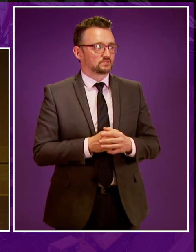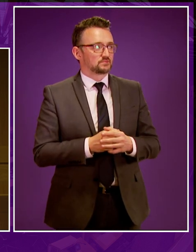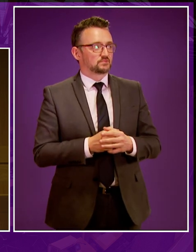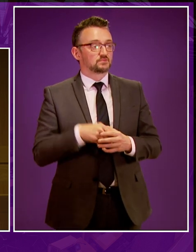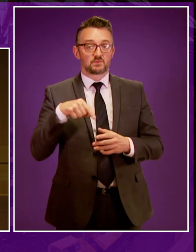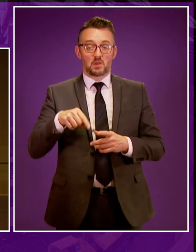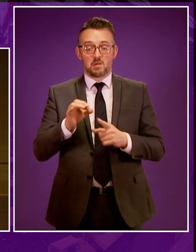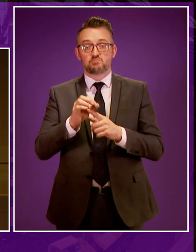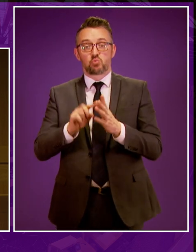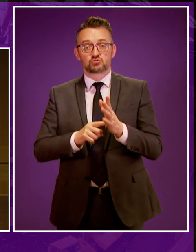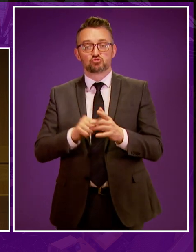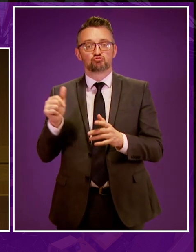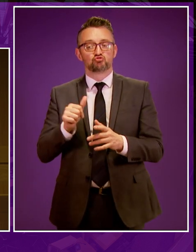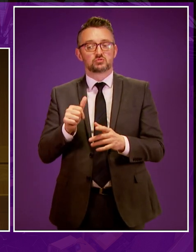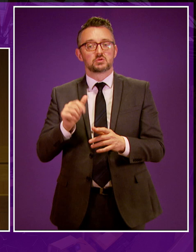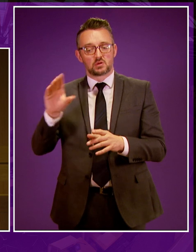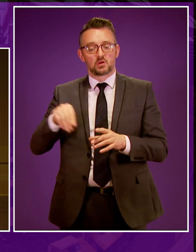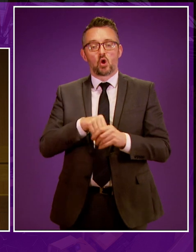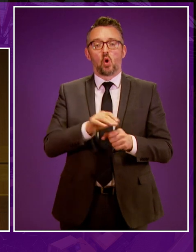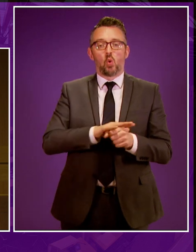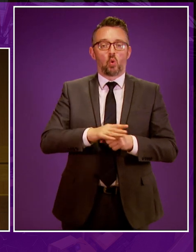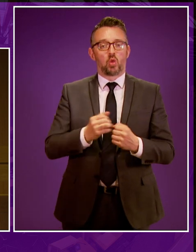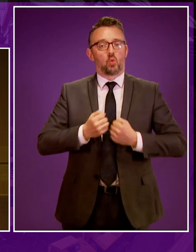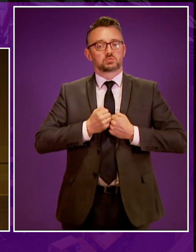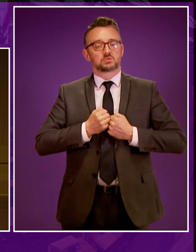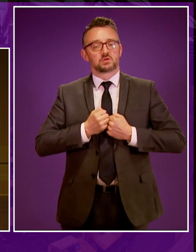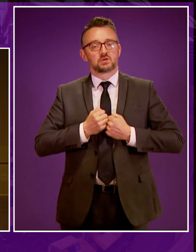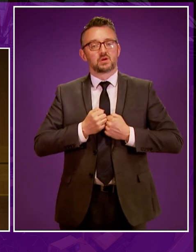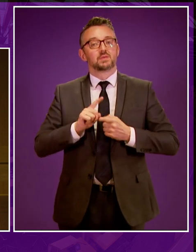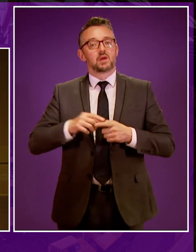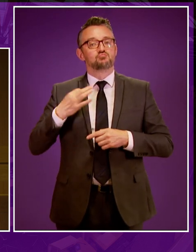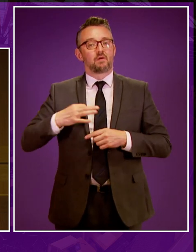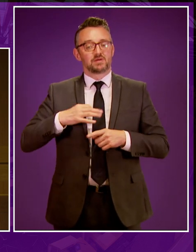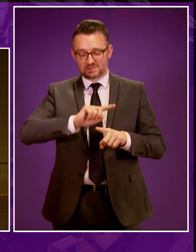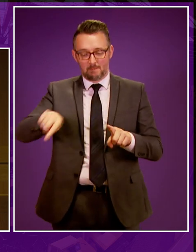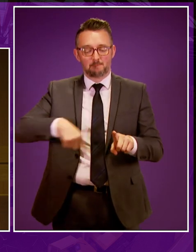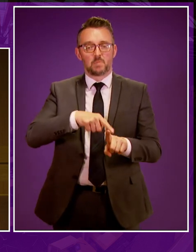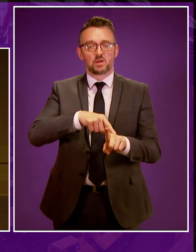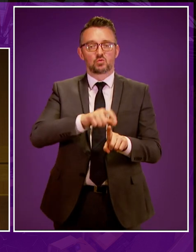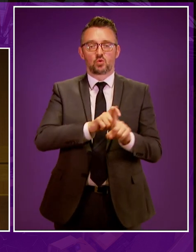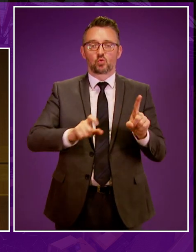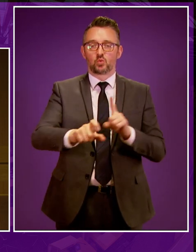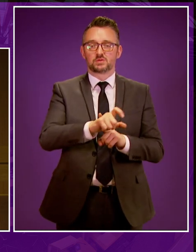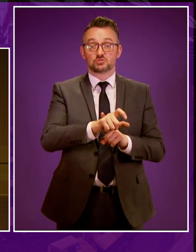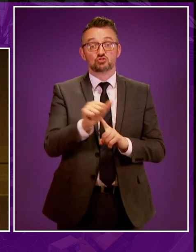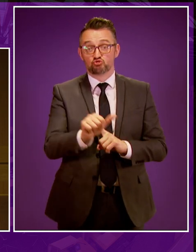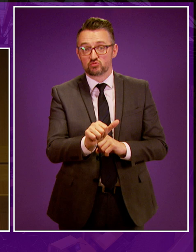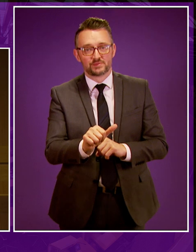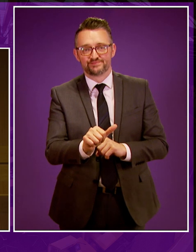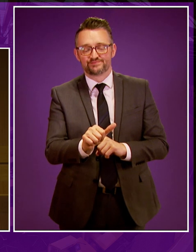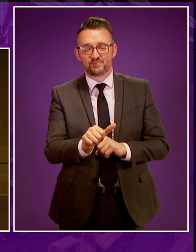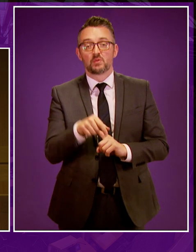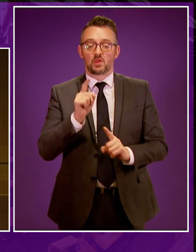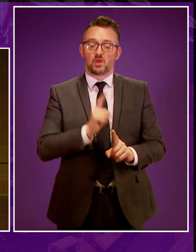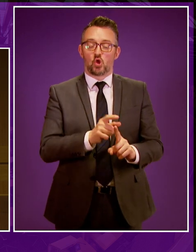renewable projects should have been locally and publicly owned and run with profits recycled back into the host communities. And of course,